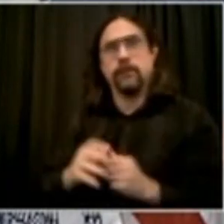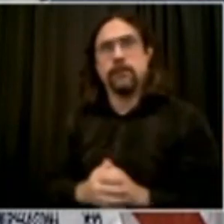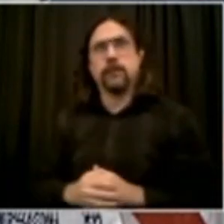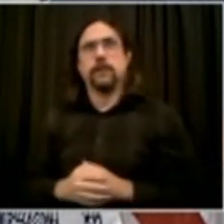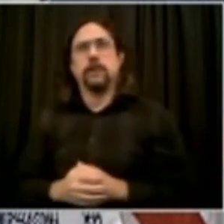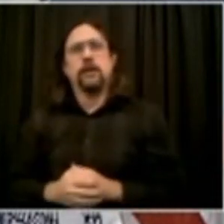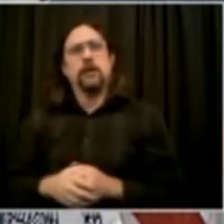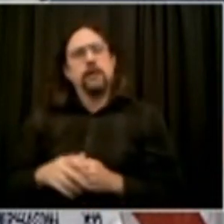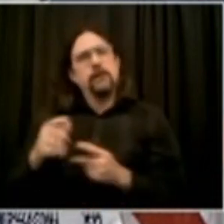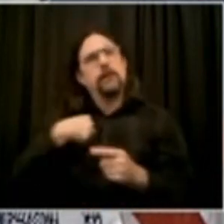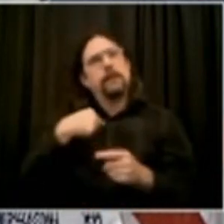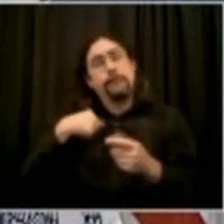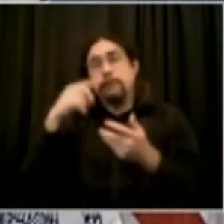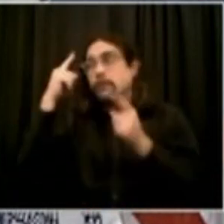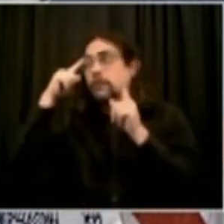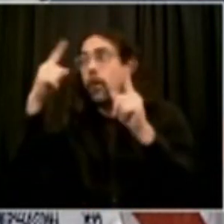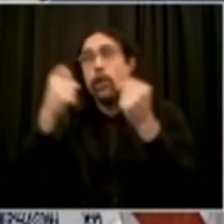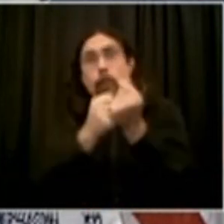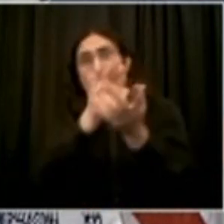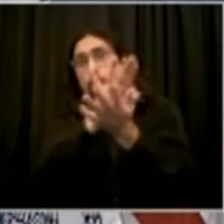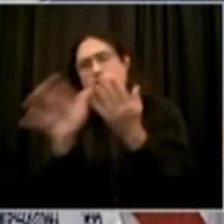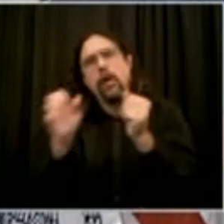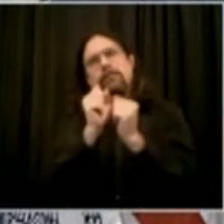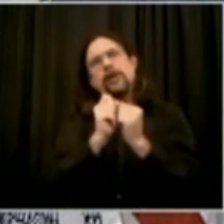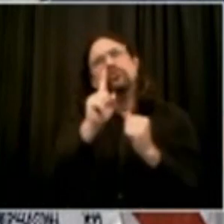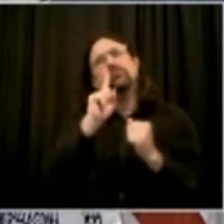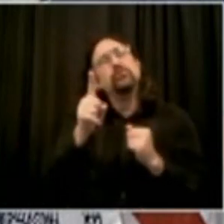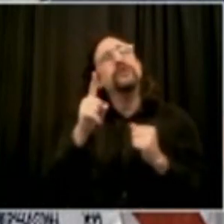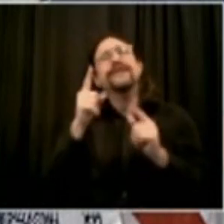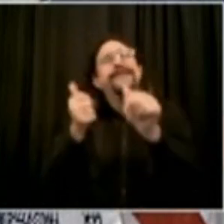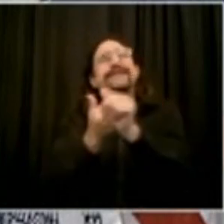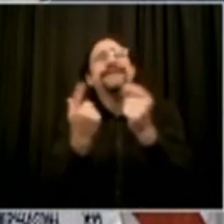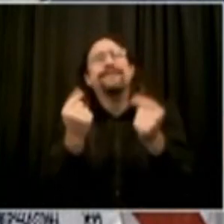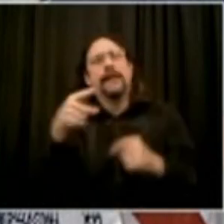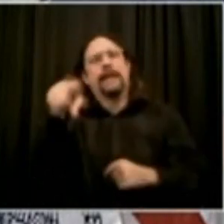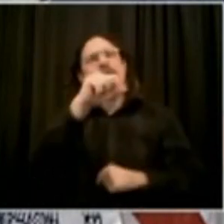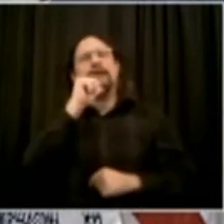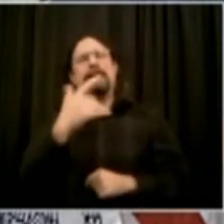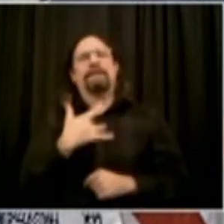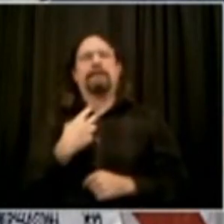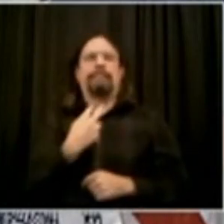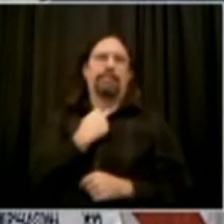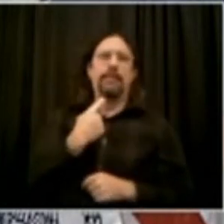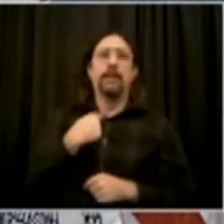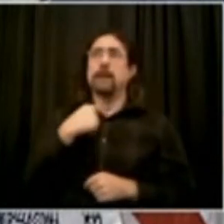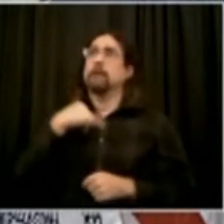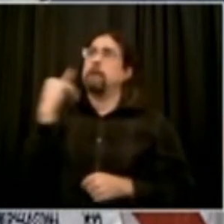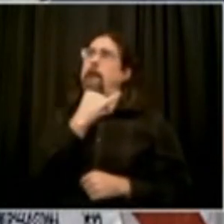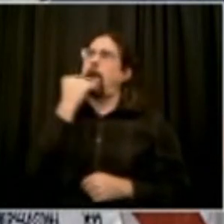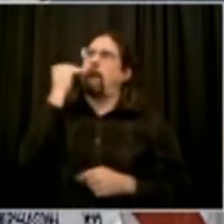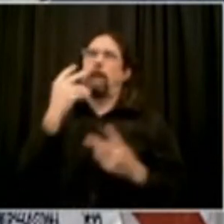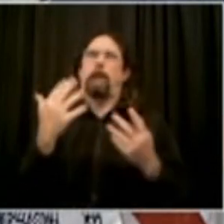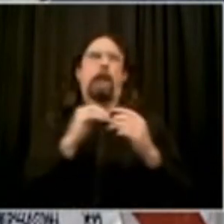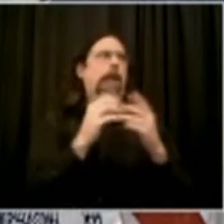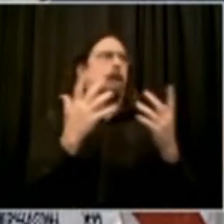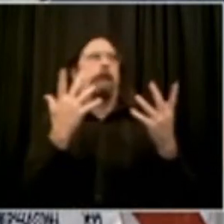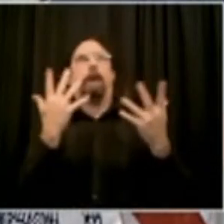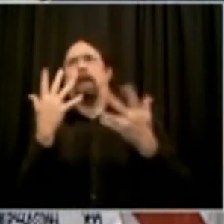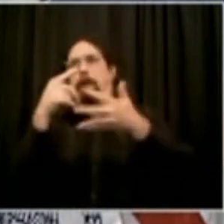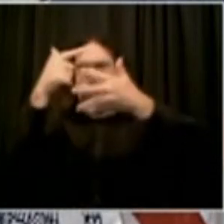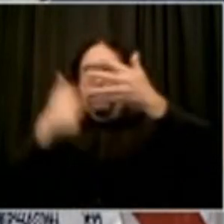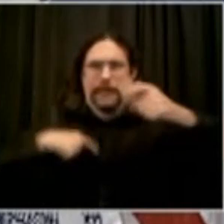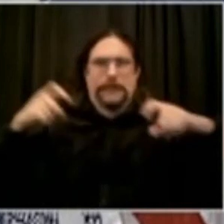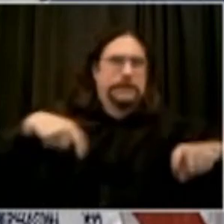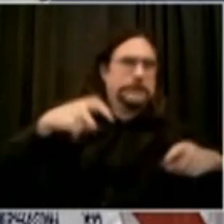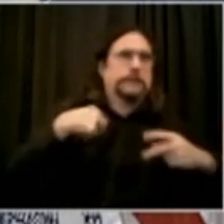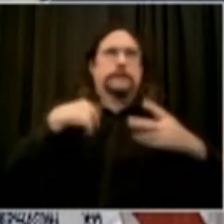stop the spread of disease. This effort is going to be even more important as we go into the fall. So thank you, doctor, for your great work and your team's work.